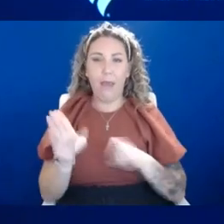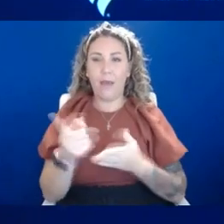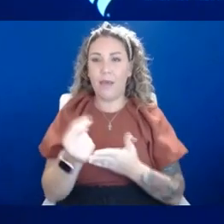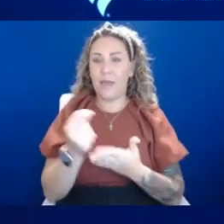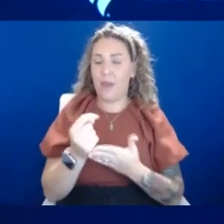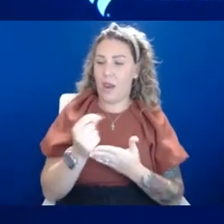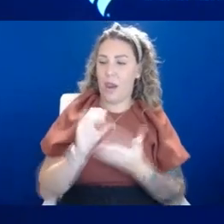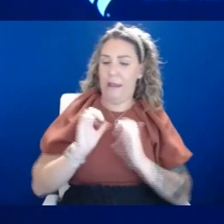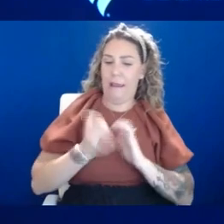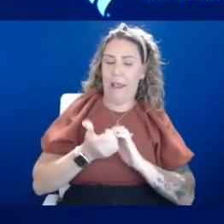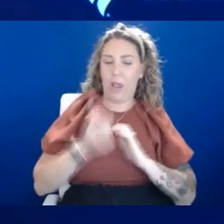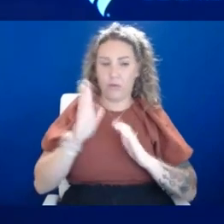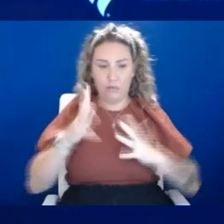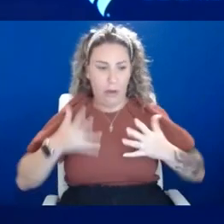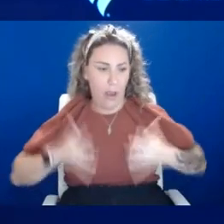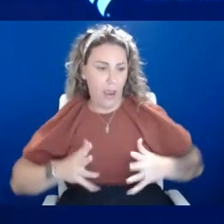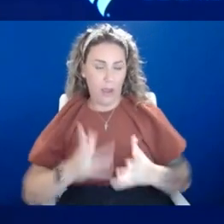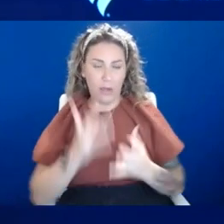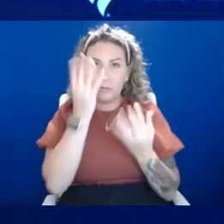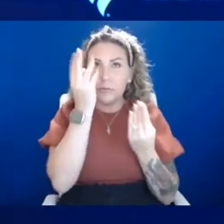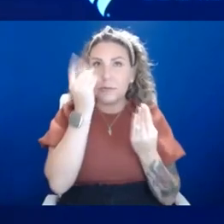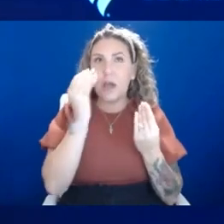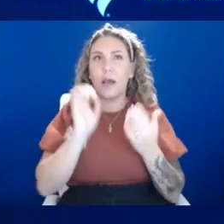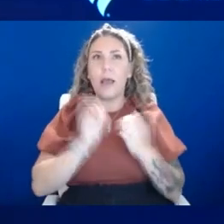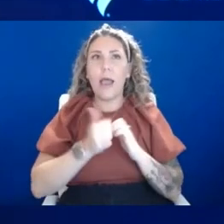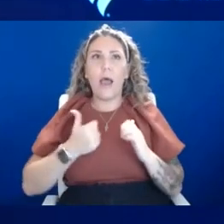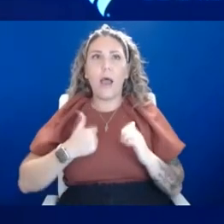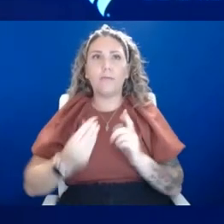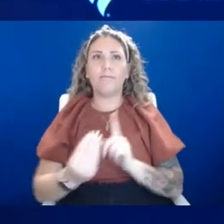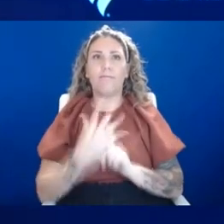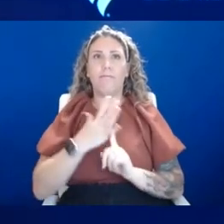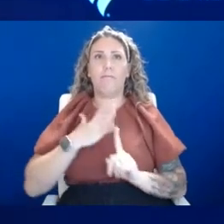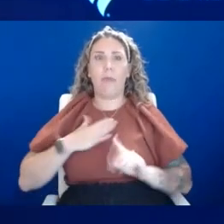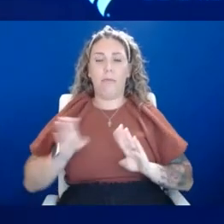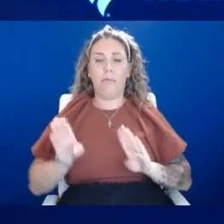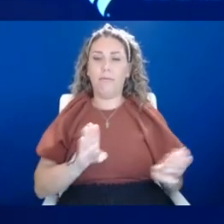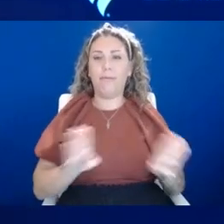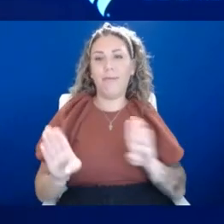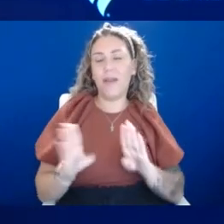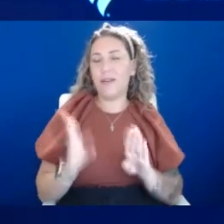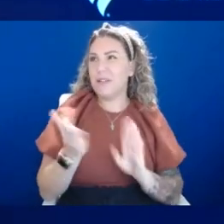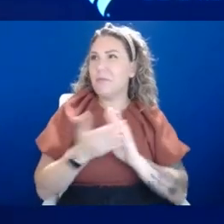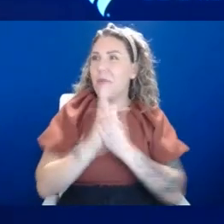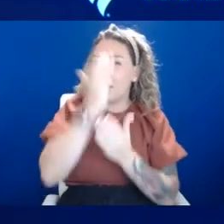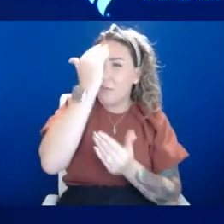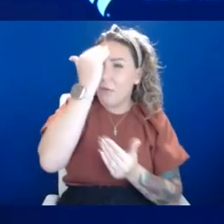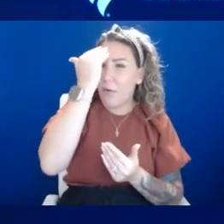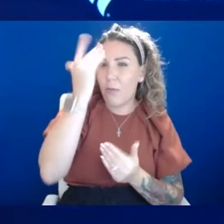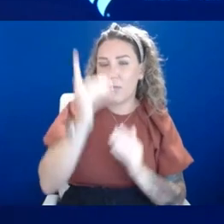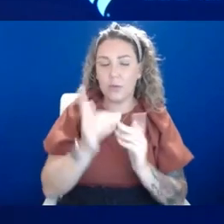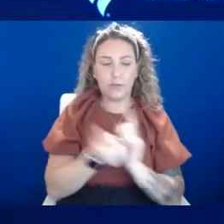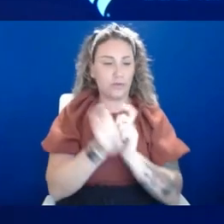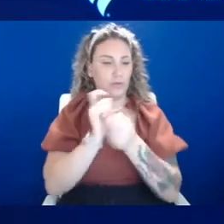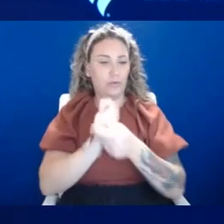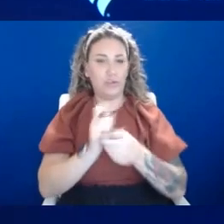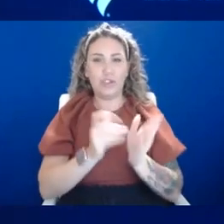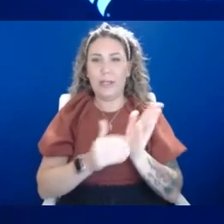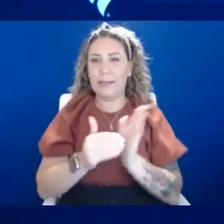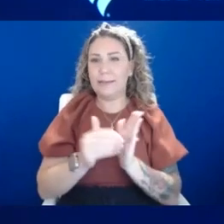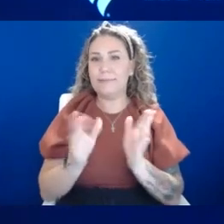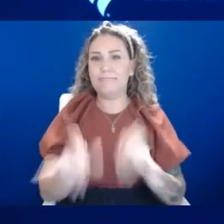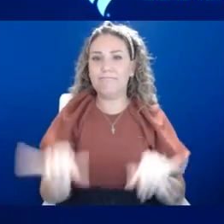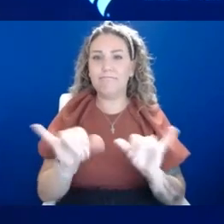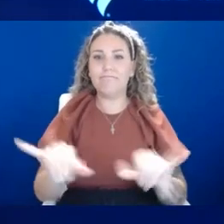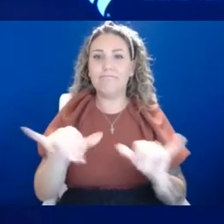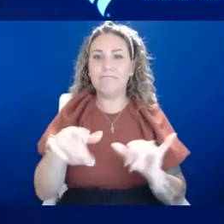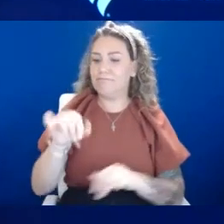anxious thoughts may be making you behave in an anxious manner. And so that'll help you kind of become aware of those, change those patterns of behavior. Um, but some of this is genetic, right?